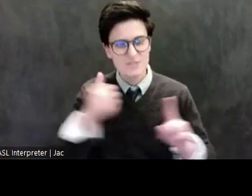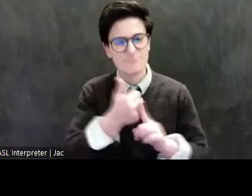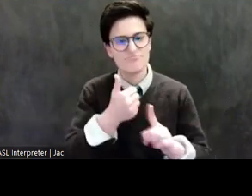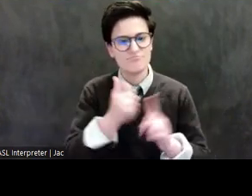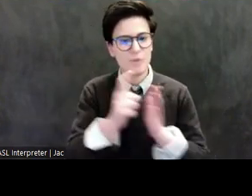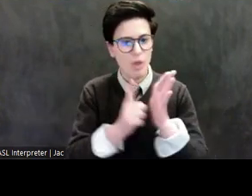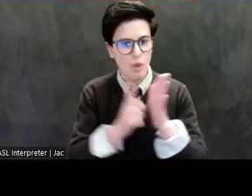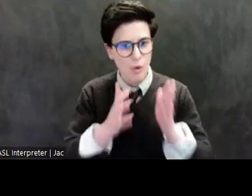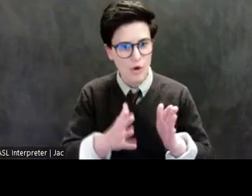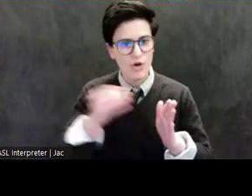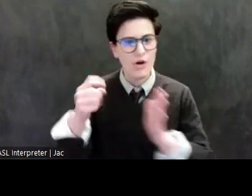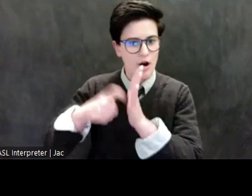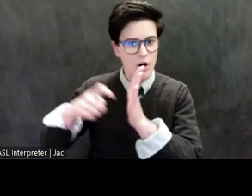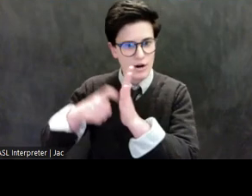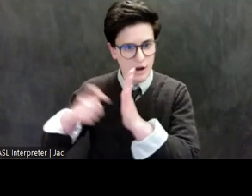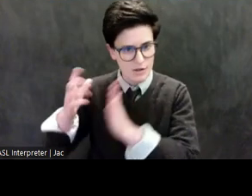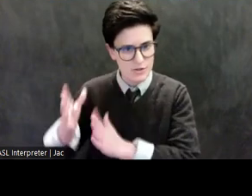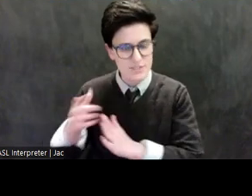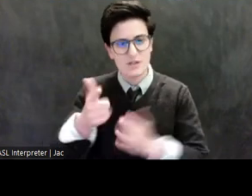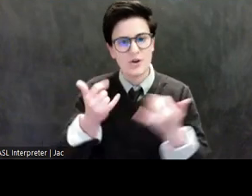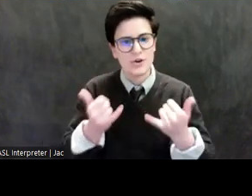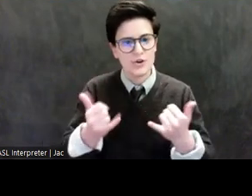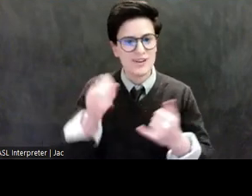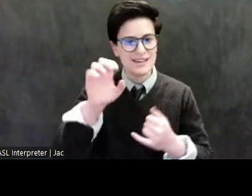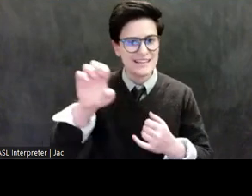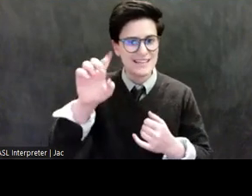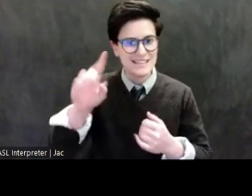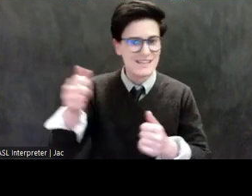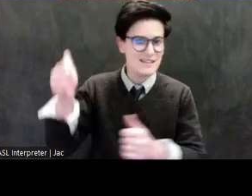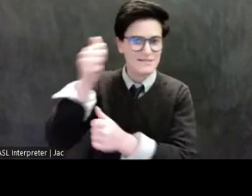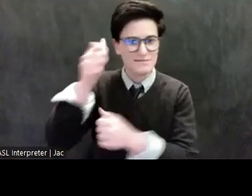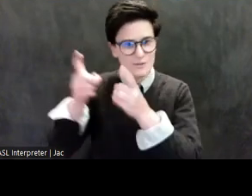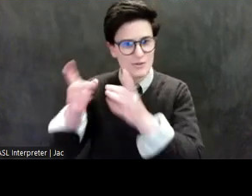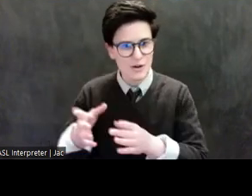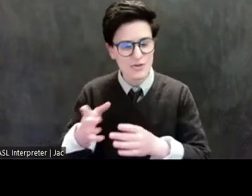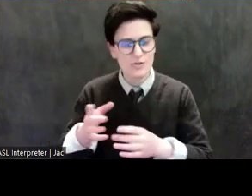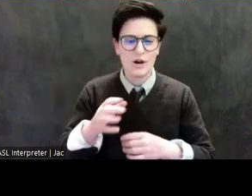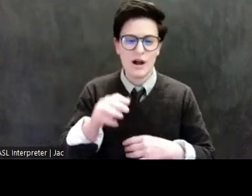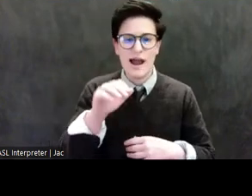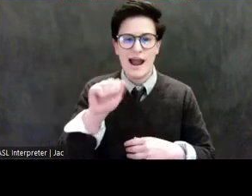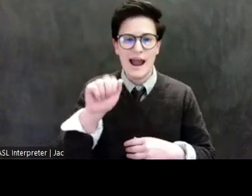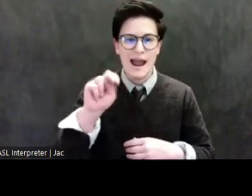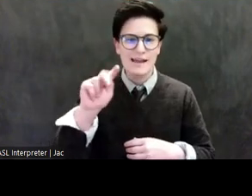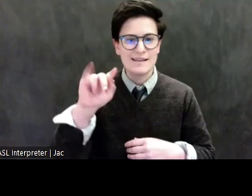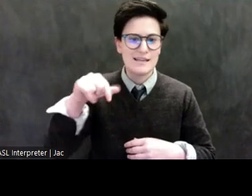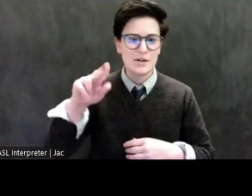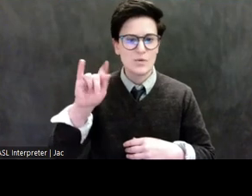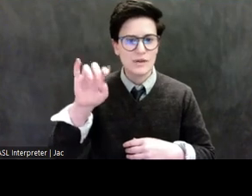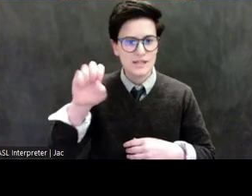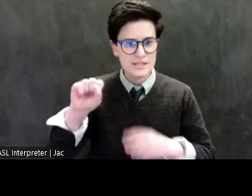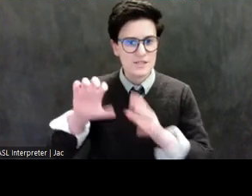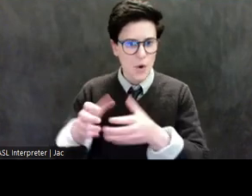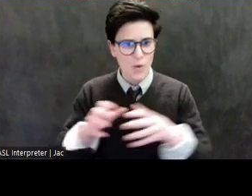training. She's currently the executive director of the Antiquities Coalition. And she oversees the organization's work to fight cultural